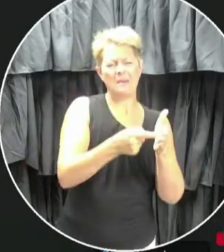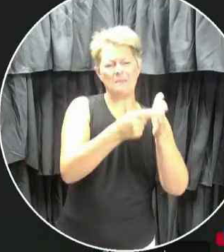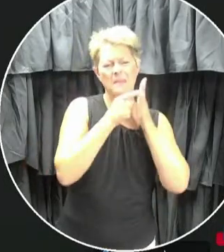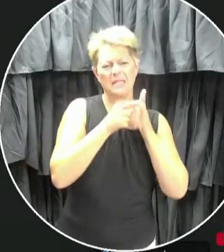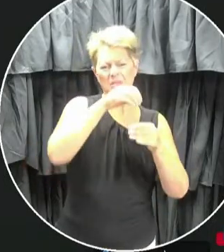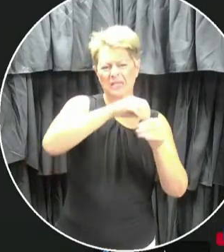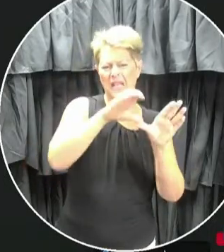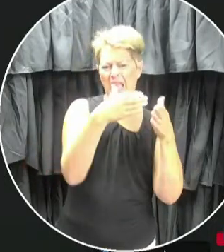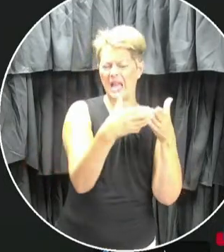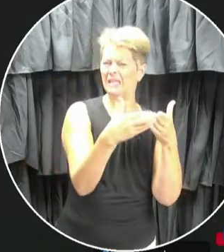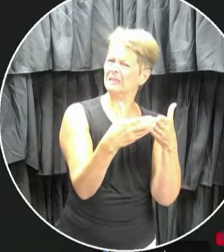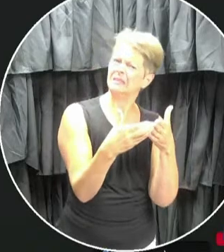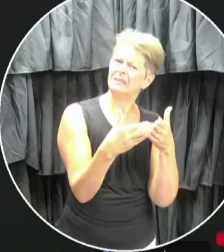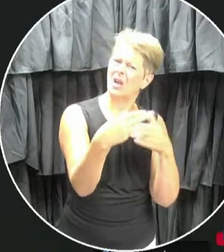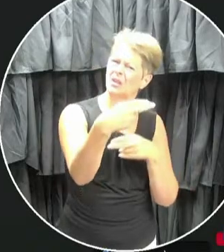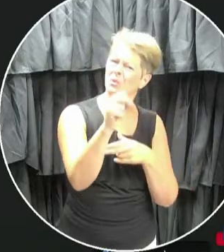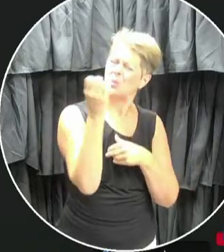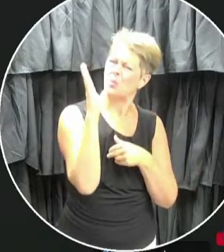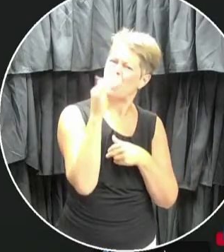classes in high school.